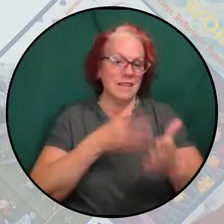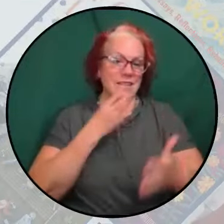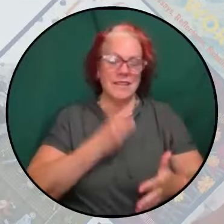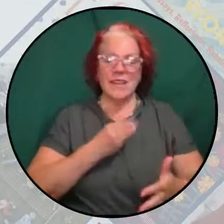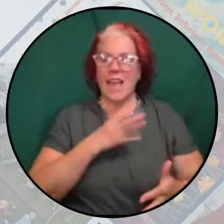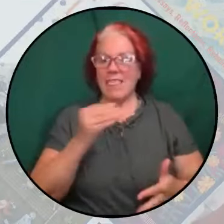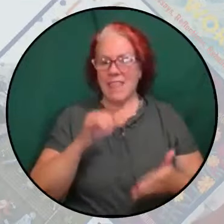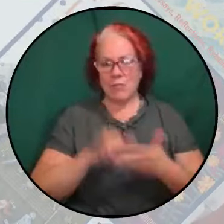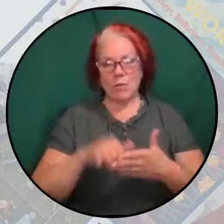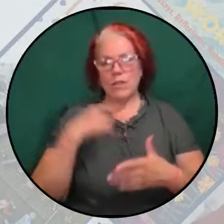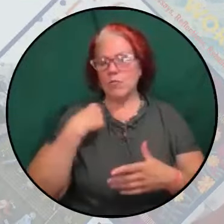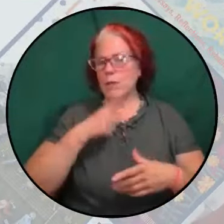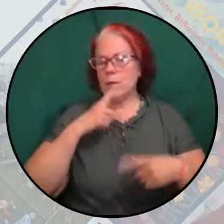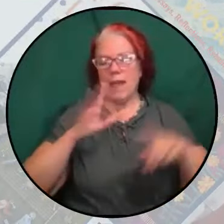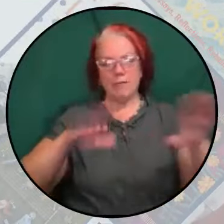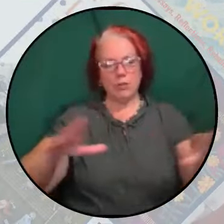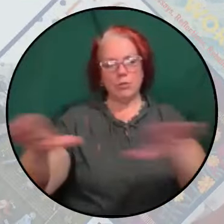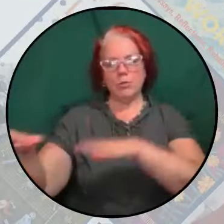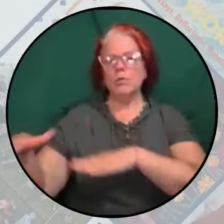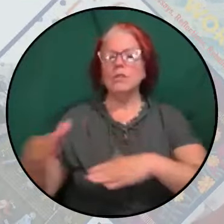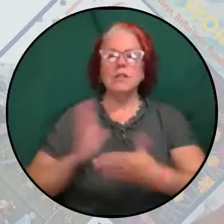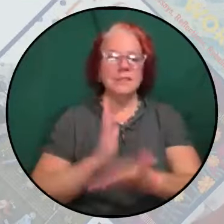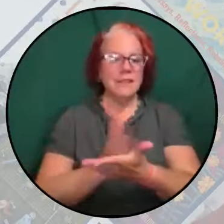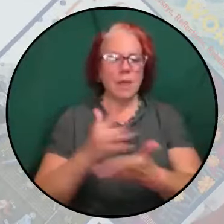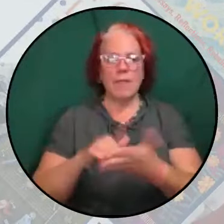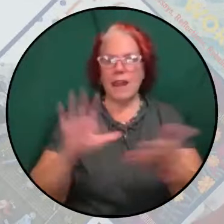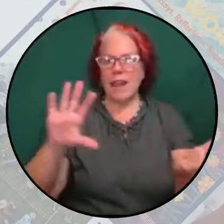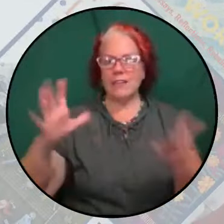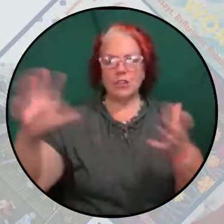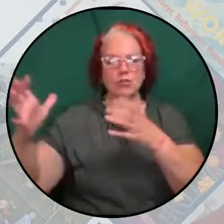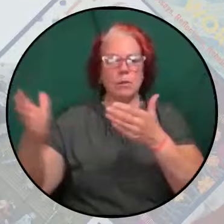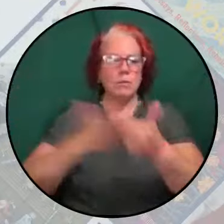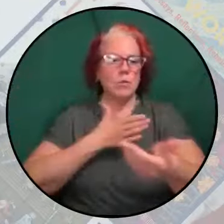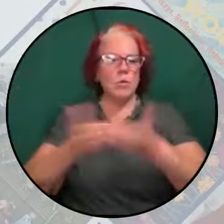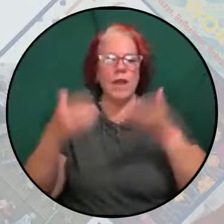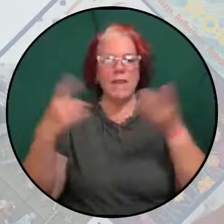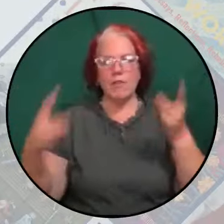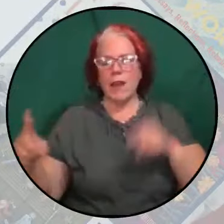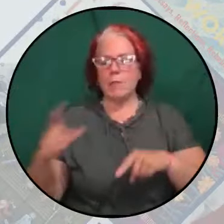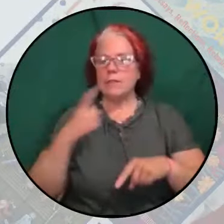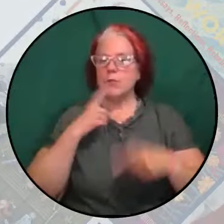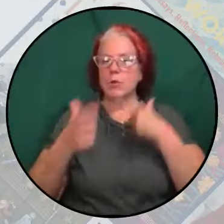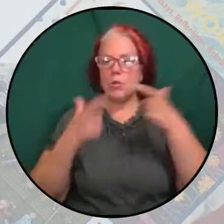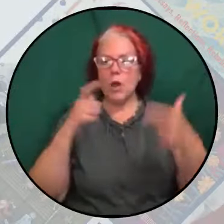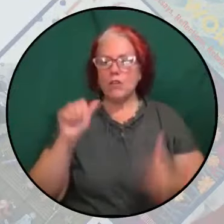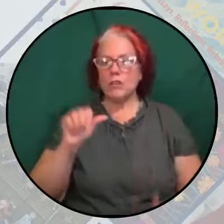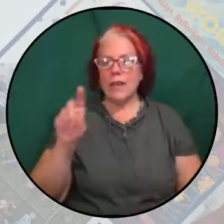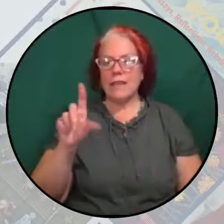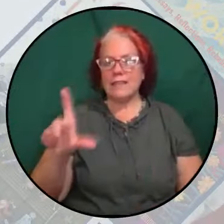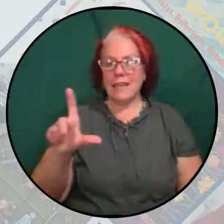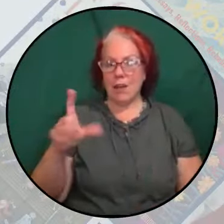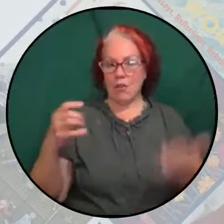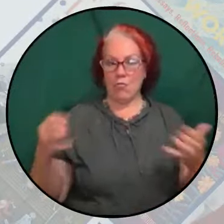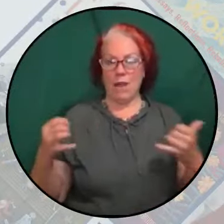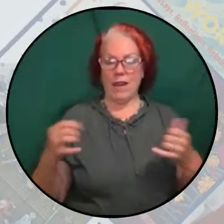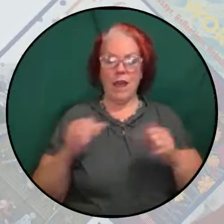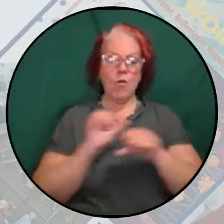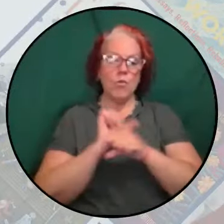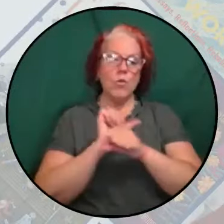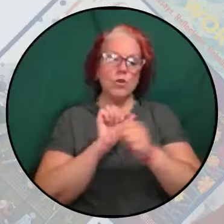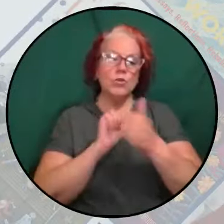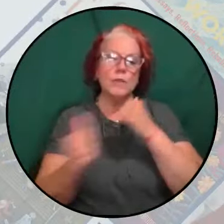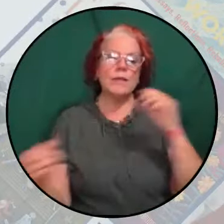all of us to undo that and to disrupt that wherever it happens. And we're watching ADL as we speak work to pass more